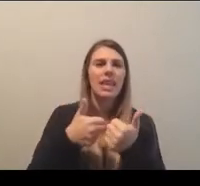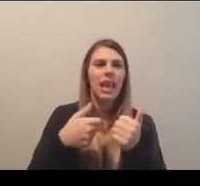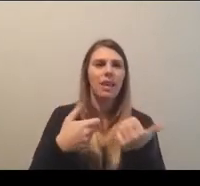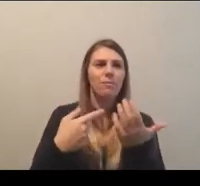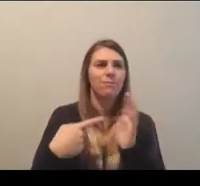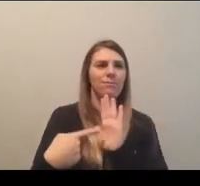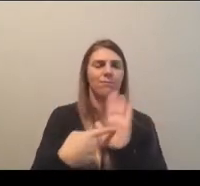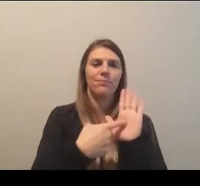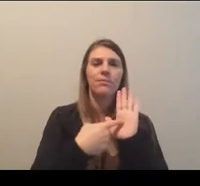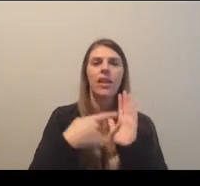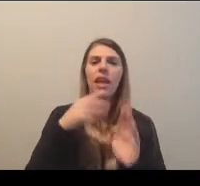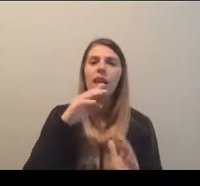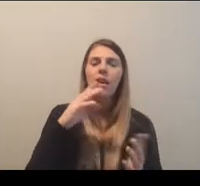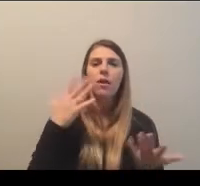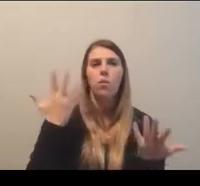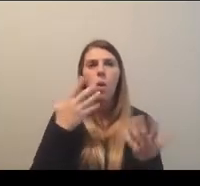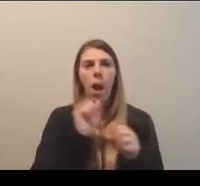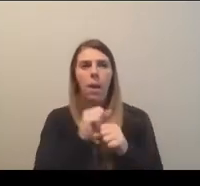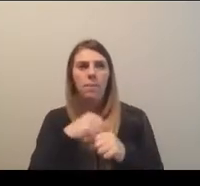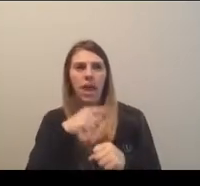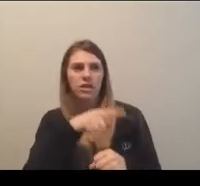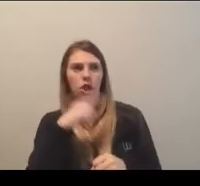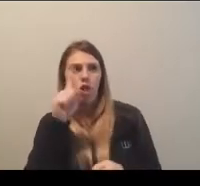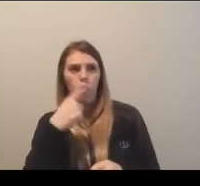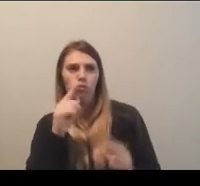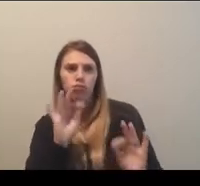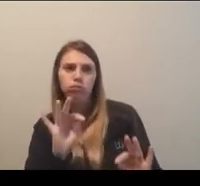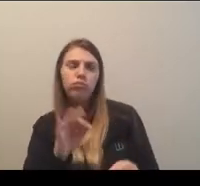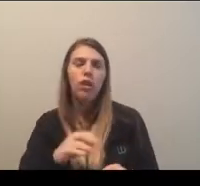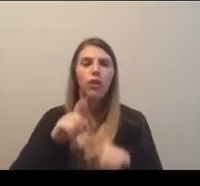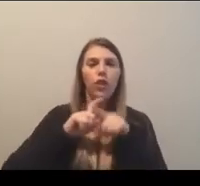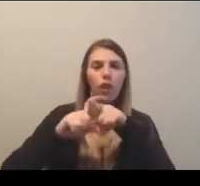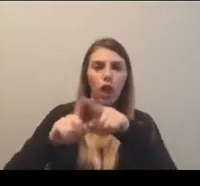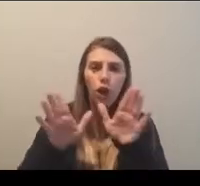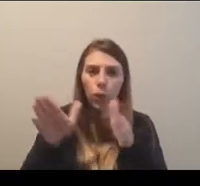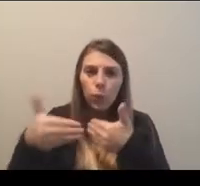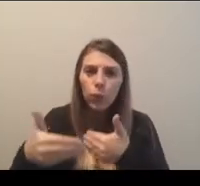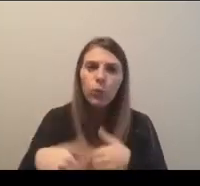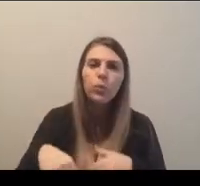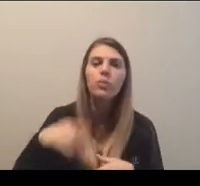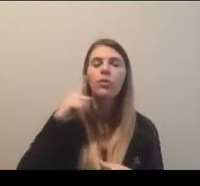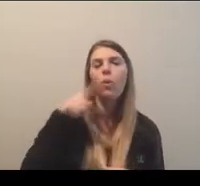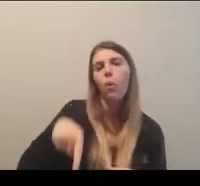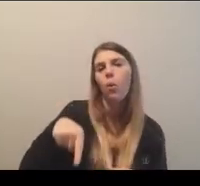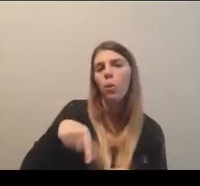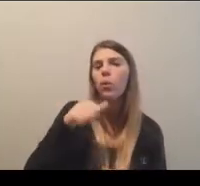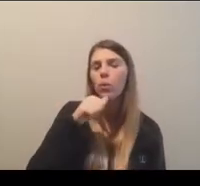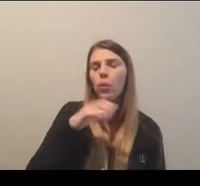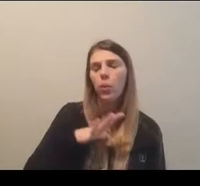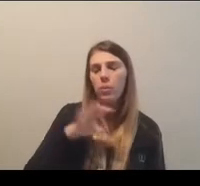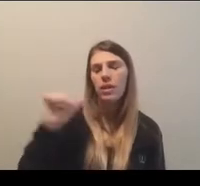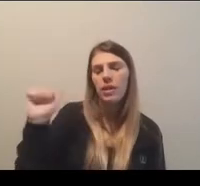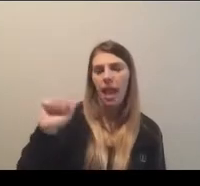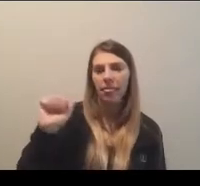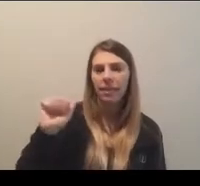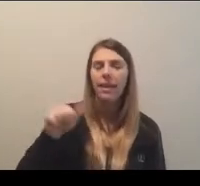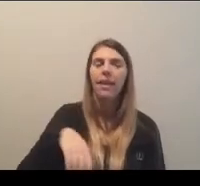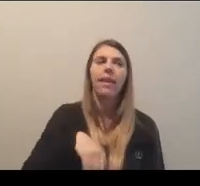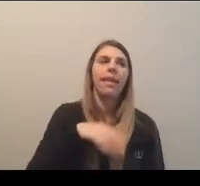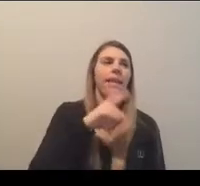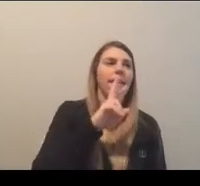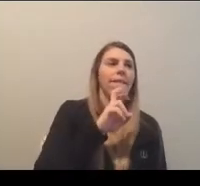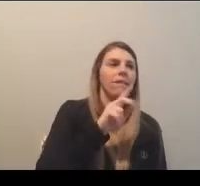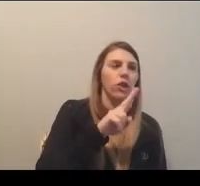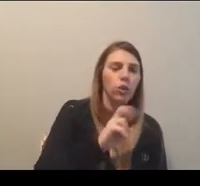um, the bells and whistles that come with that. The locker rooms that our women's basketball student athletes use in the venue. We